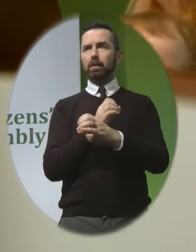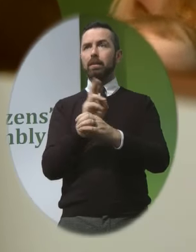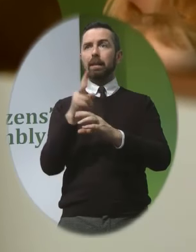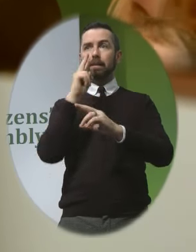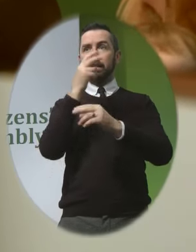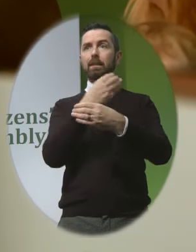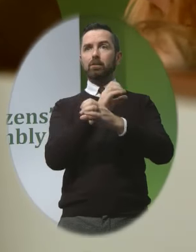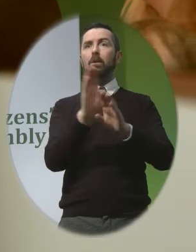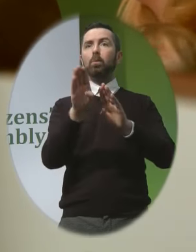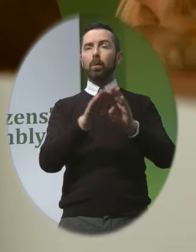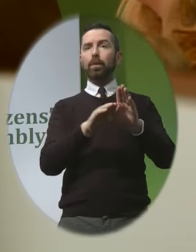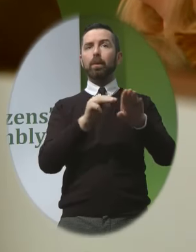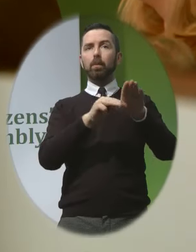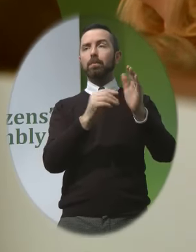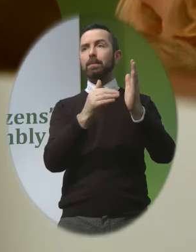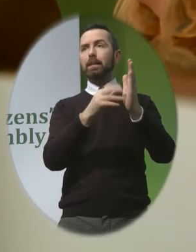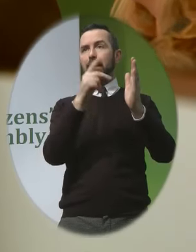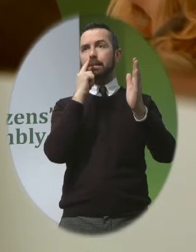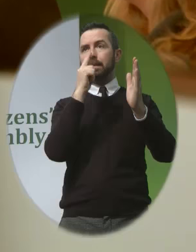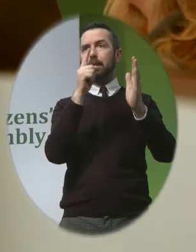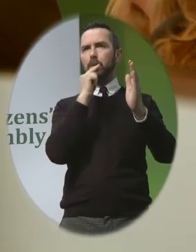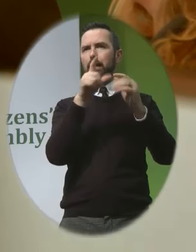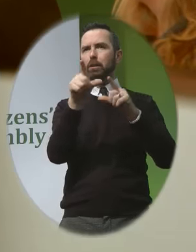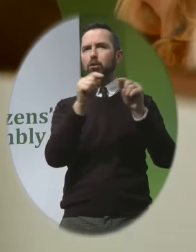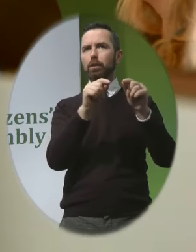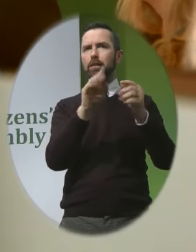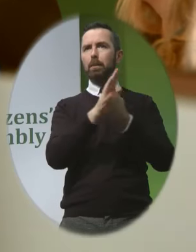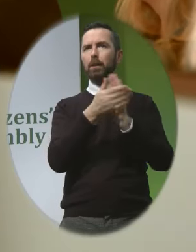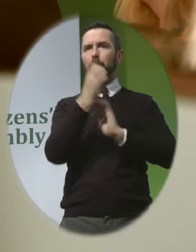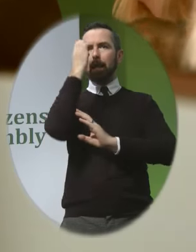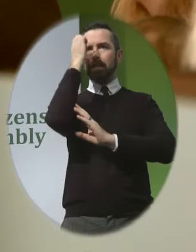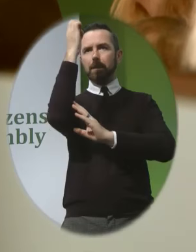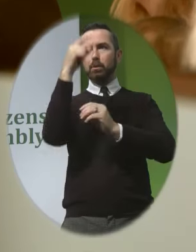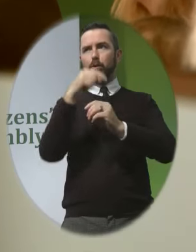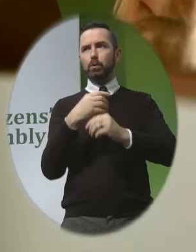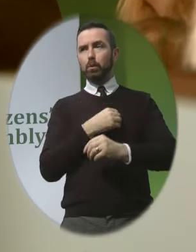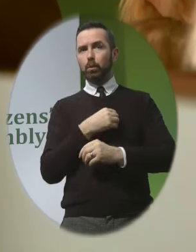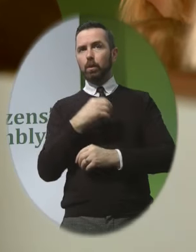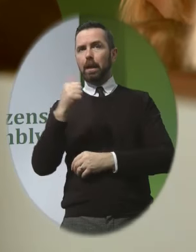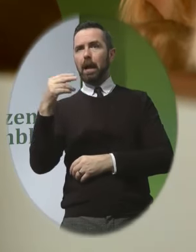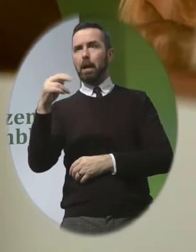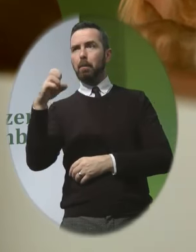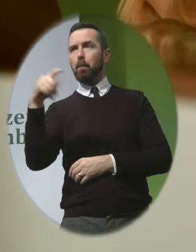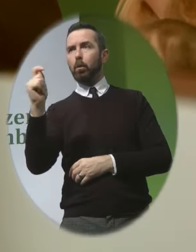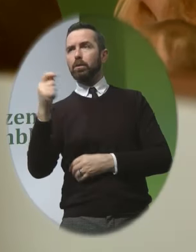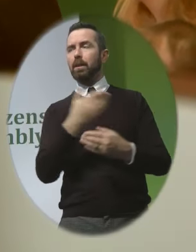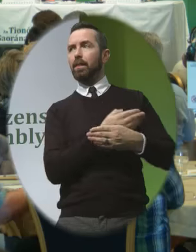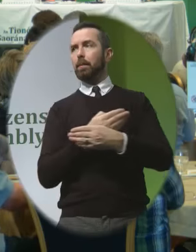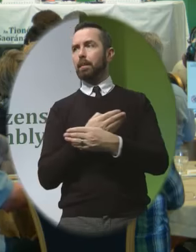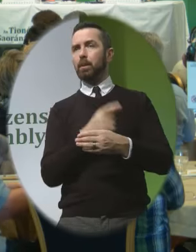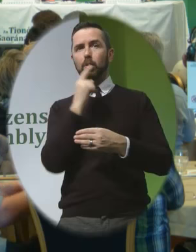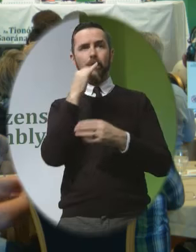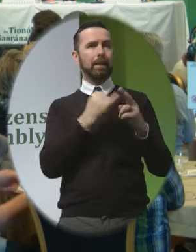yes, I think that choice becomes very much an expectation As we can see in Britain, in America and all of the other countries